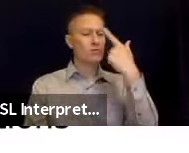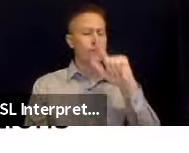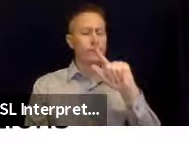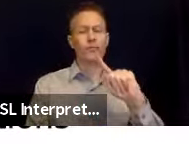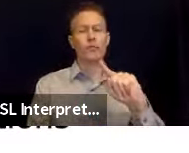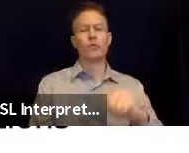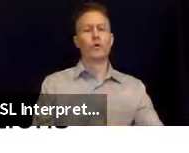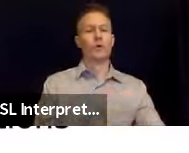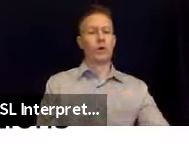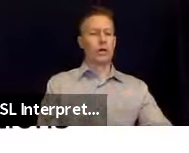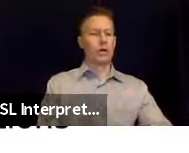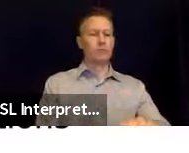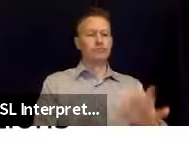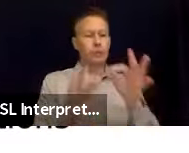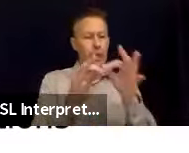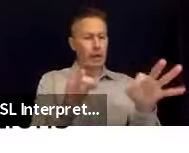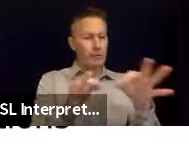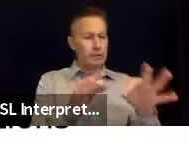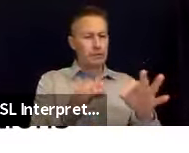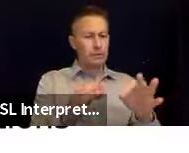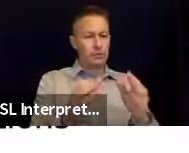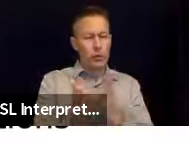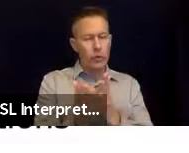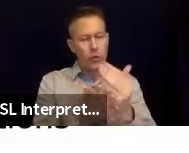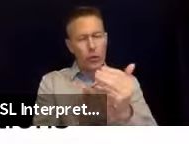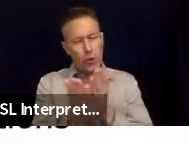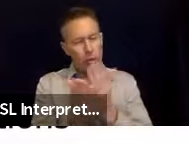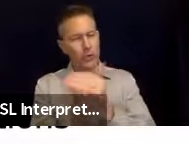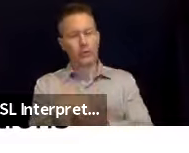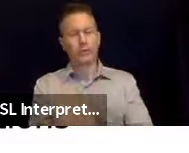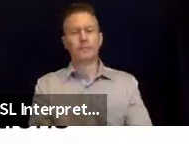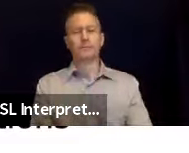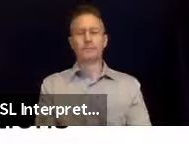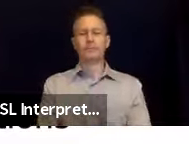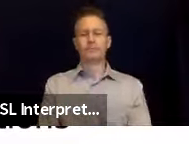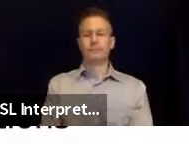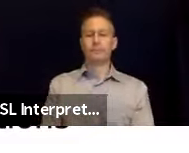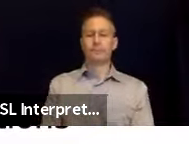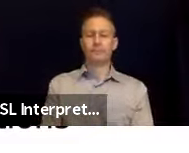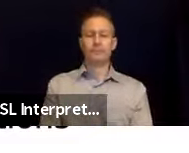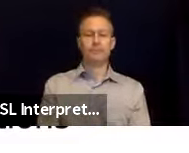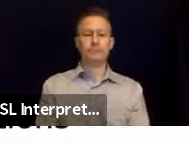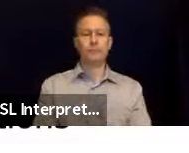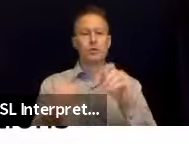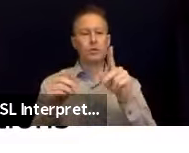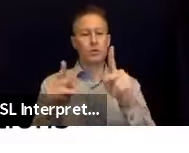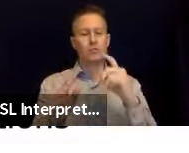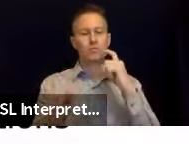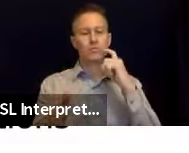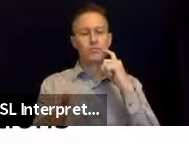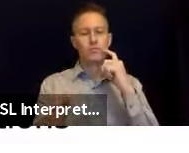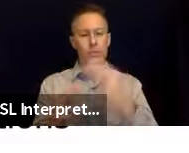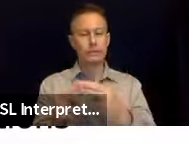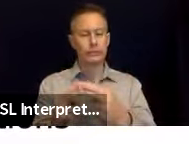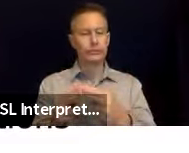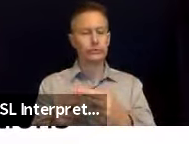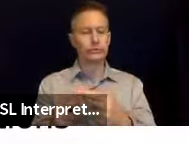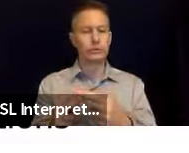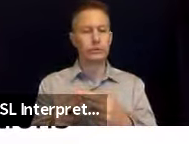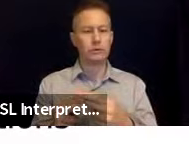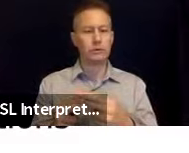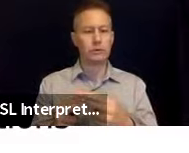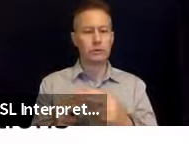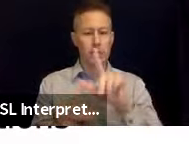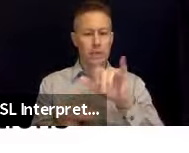thorough, and take an opportunity to mention the, make sure we're putting